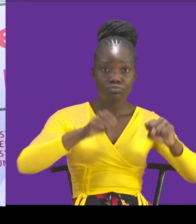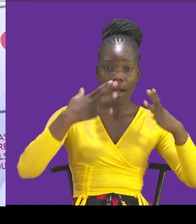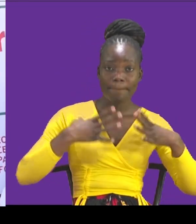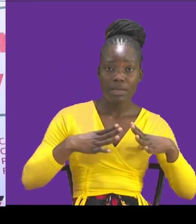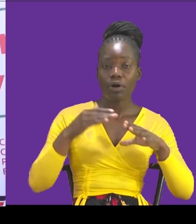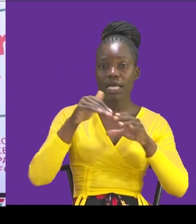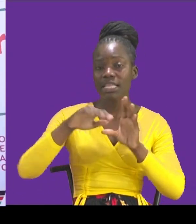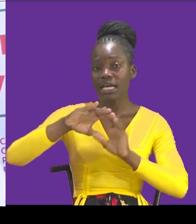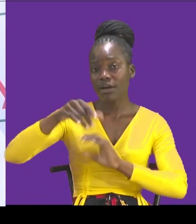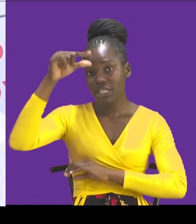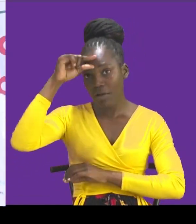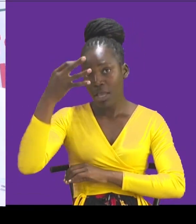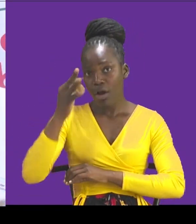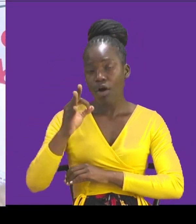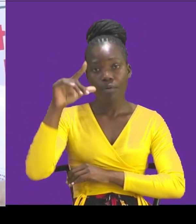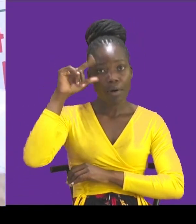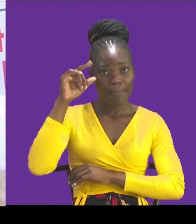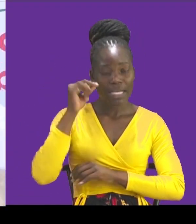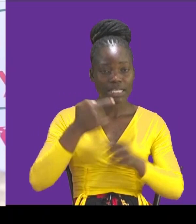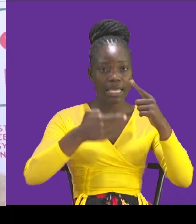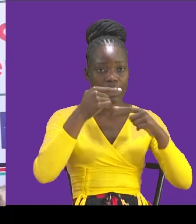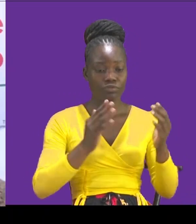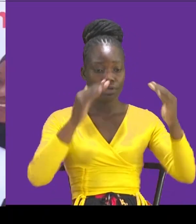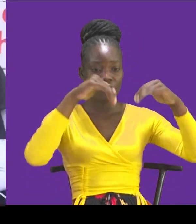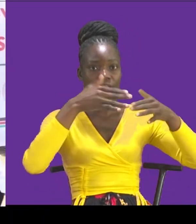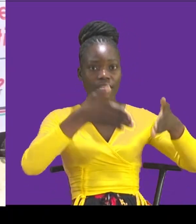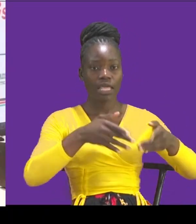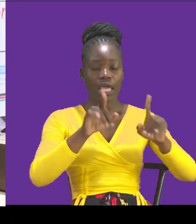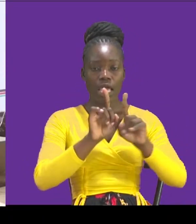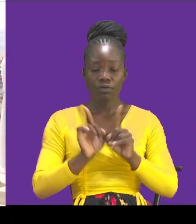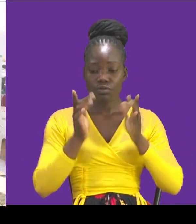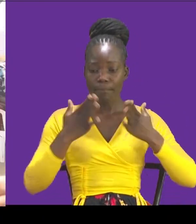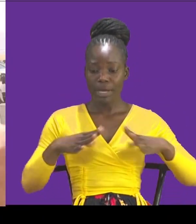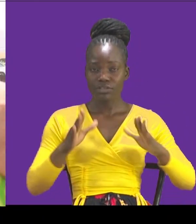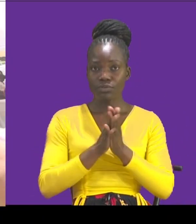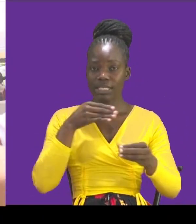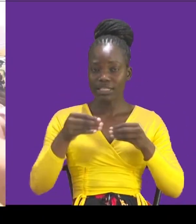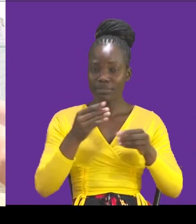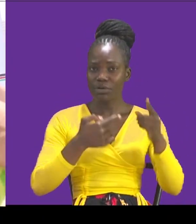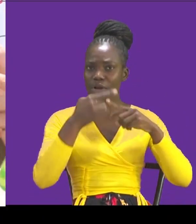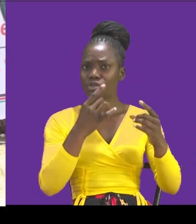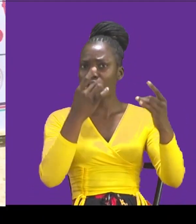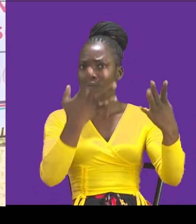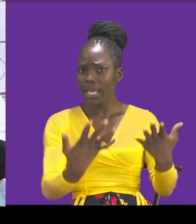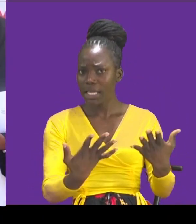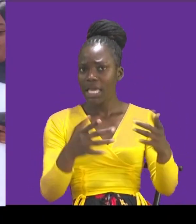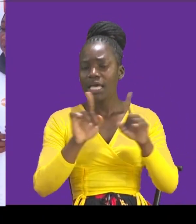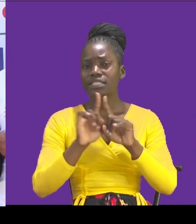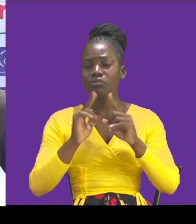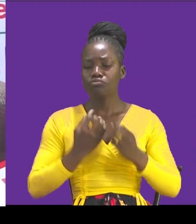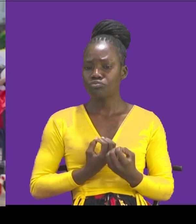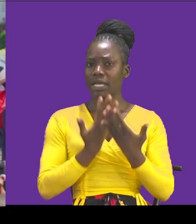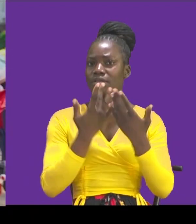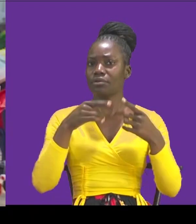attended the event and also persons with disabilities came out in plenty and spoke out their hearts